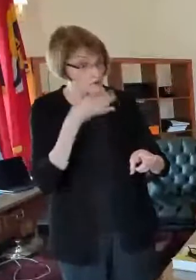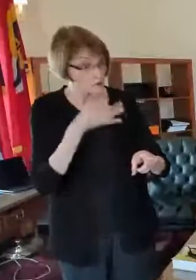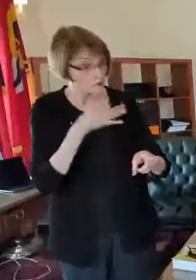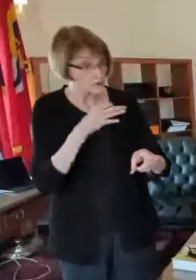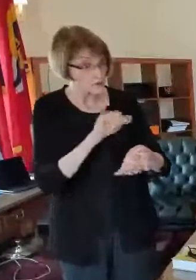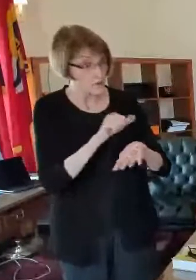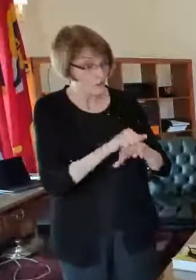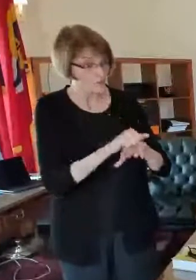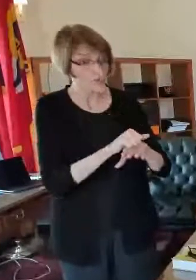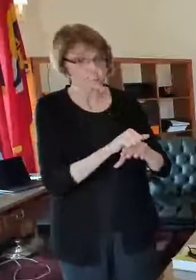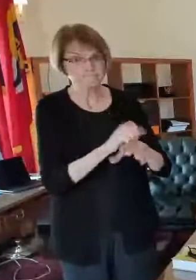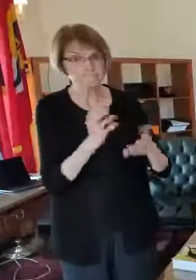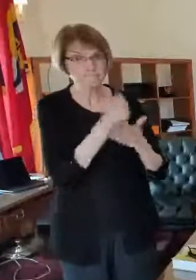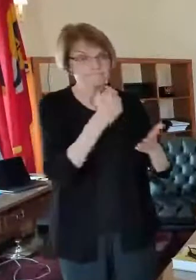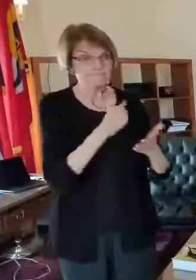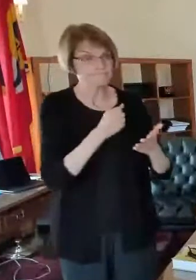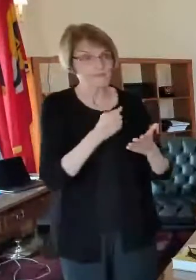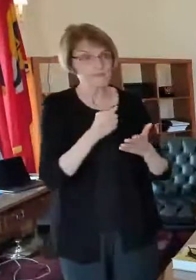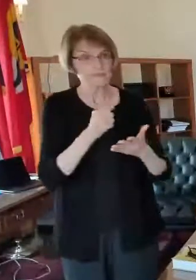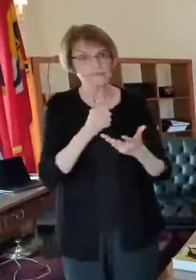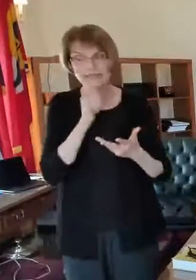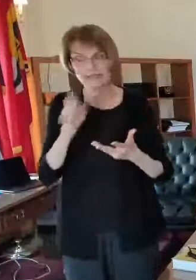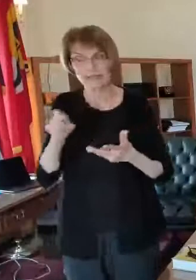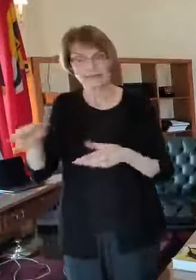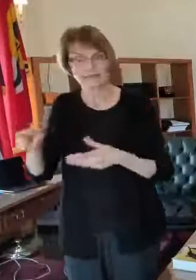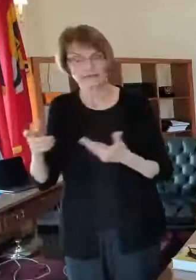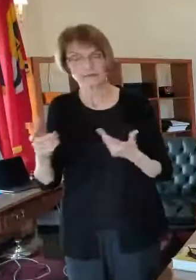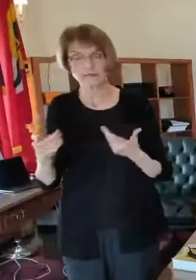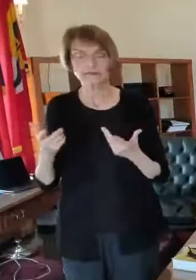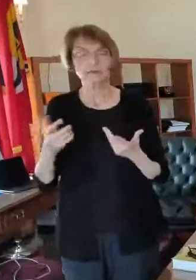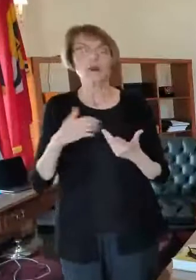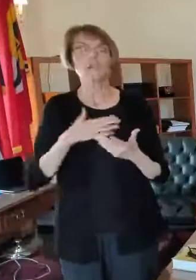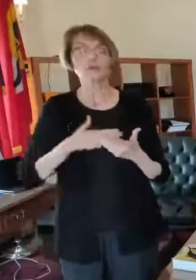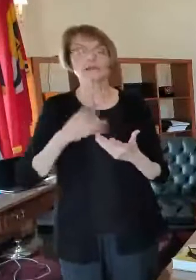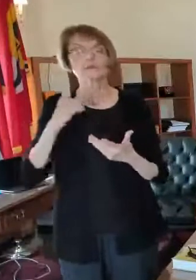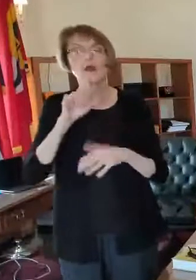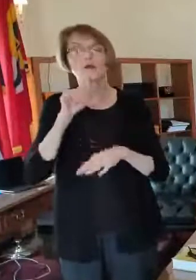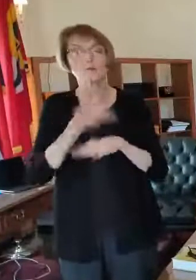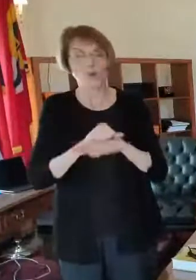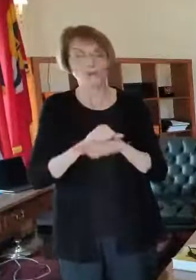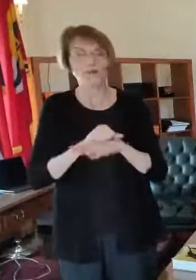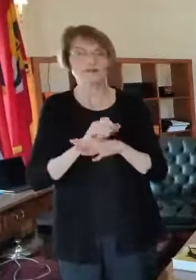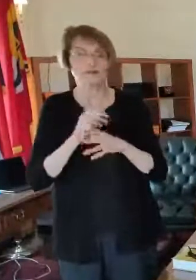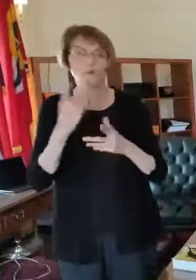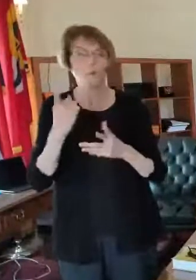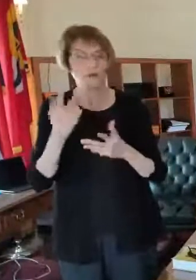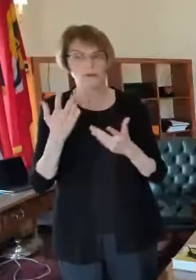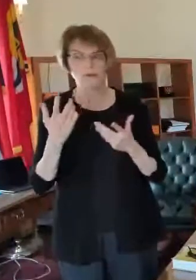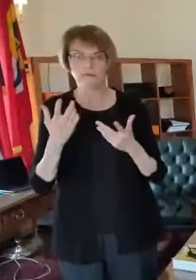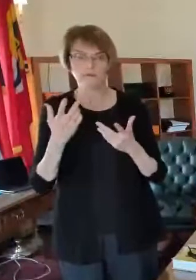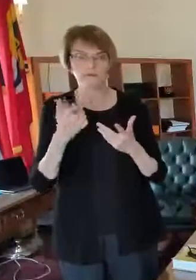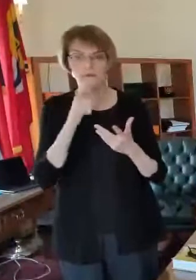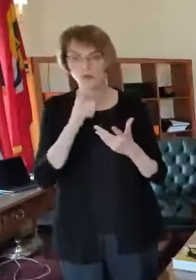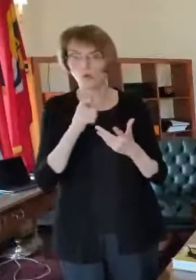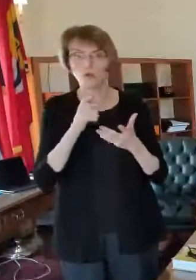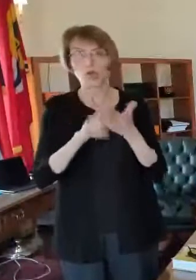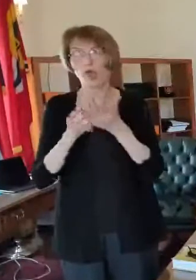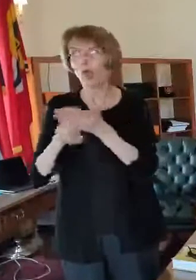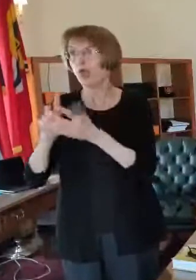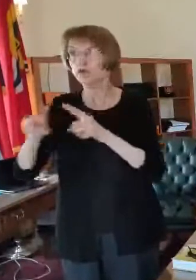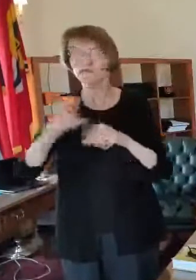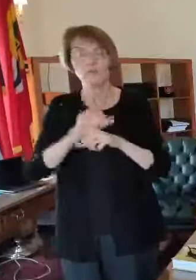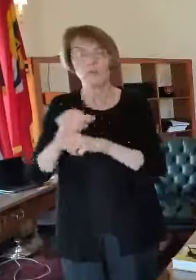and and so just make one appointment and stick to that because everybody's taking these appointments and and um